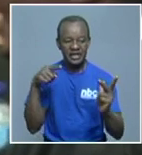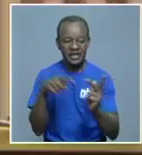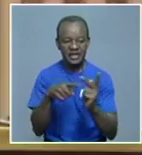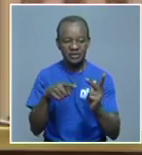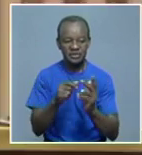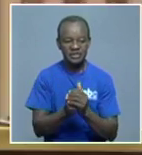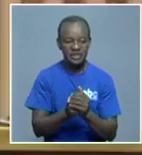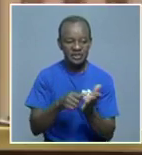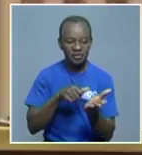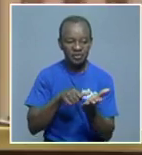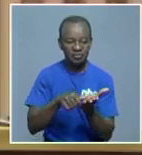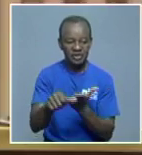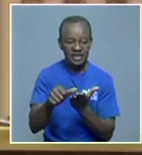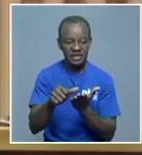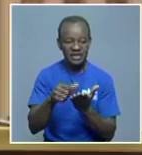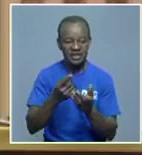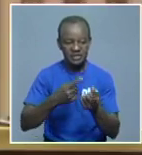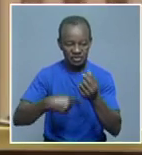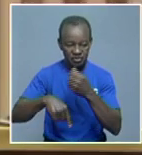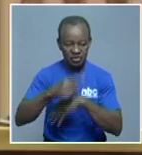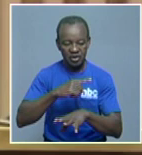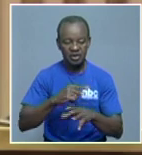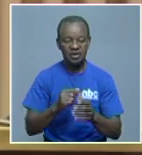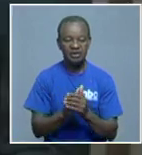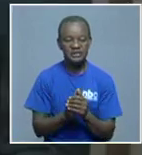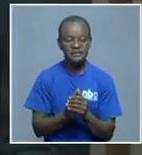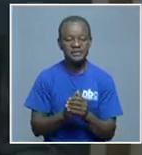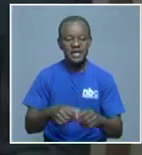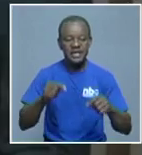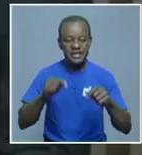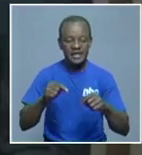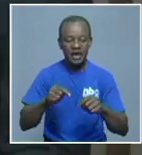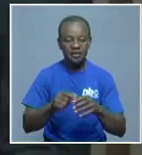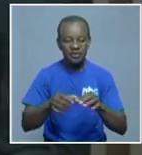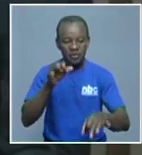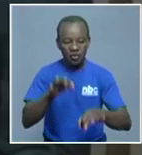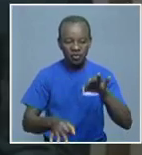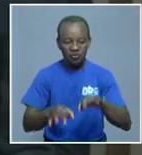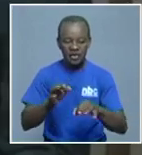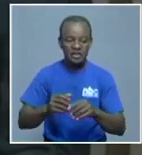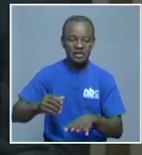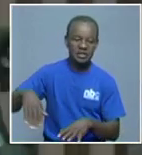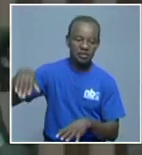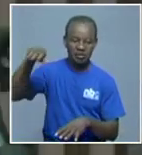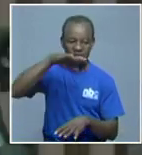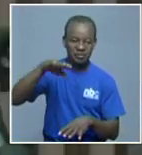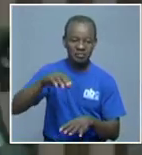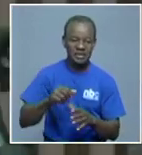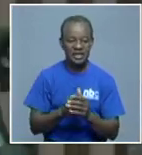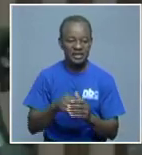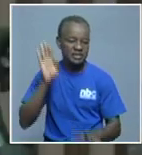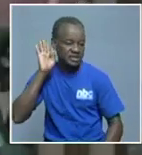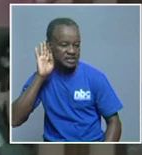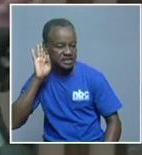court, that superior court would come to a different conclusion. Yeah. Now, the prosecutor general in this